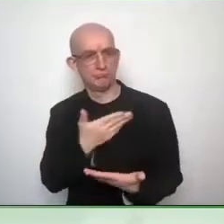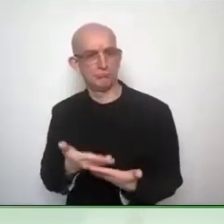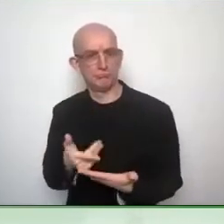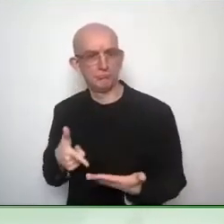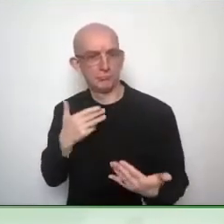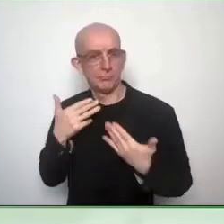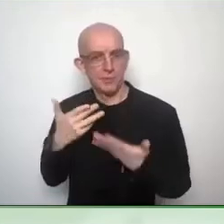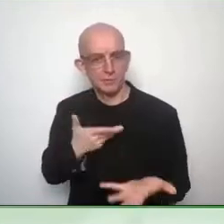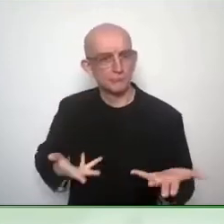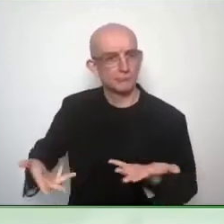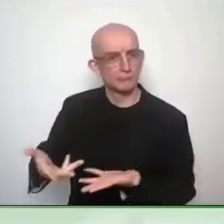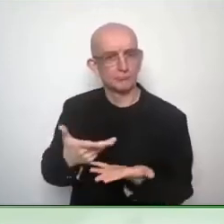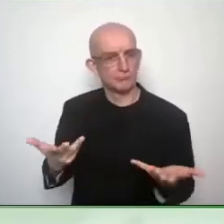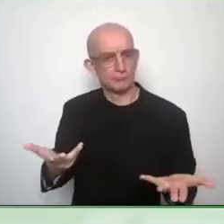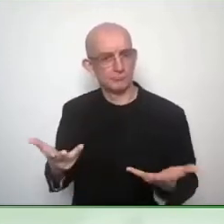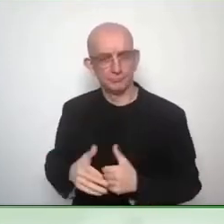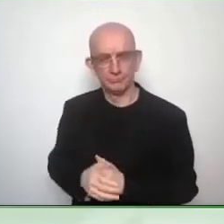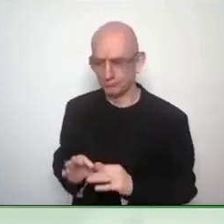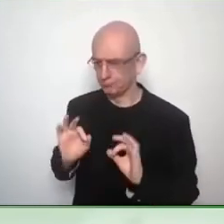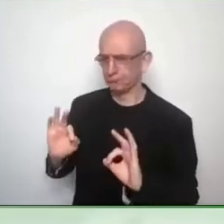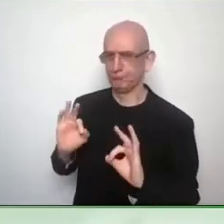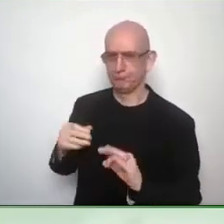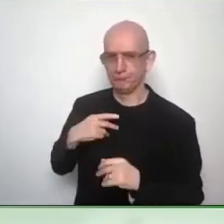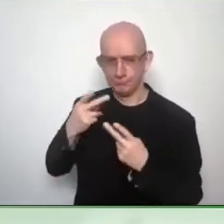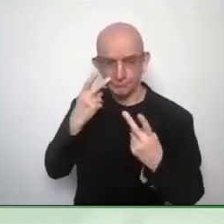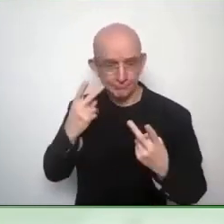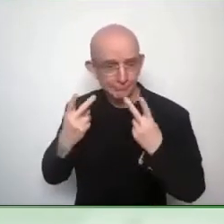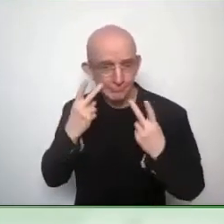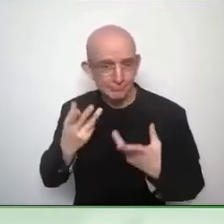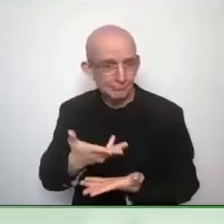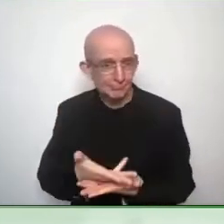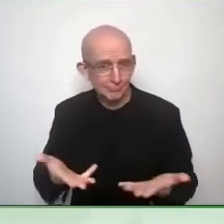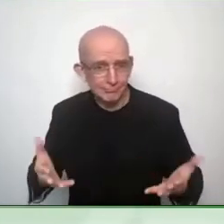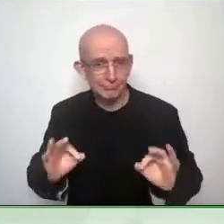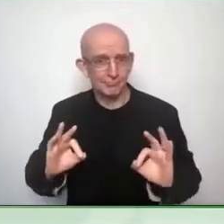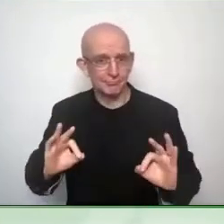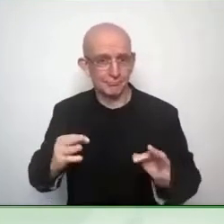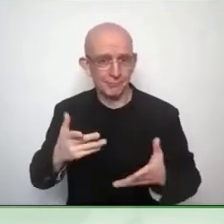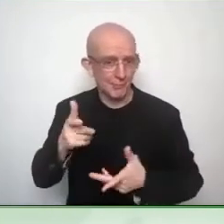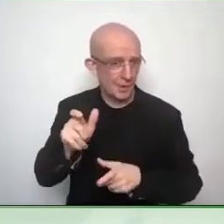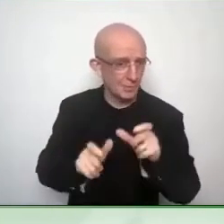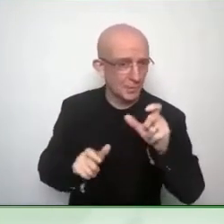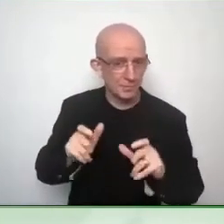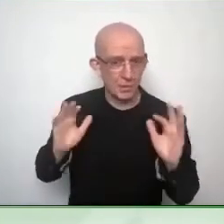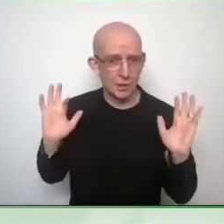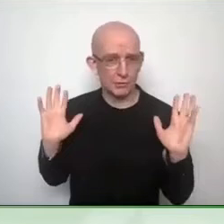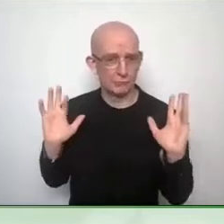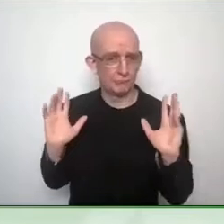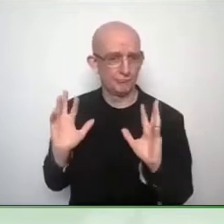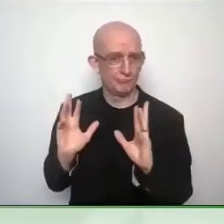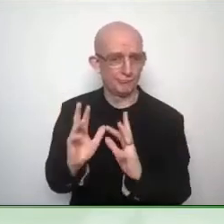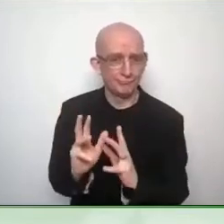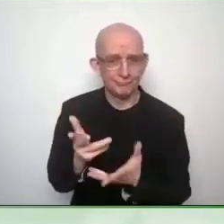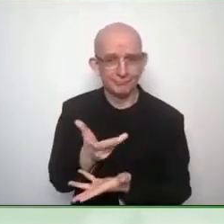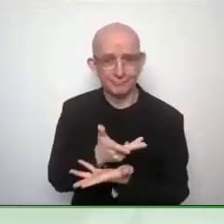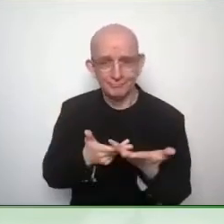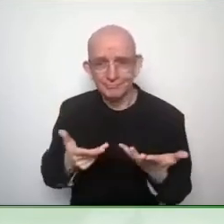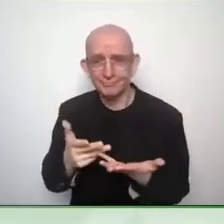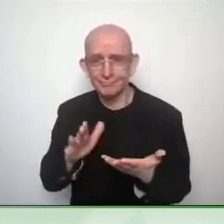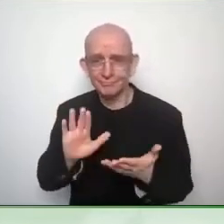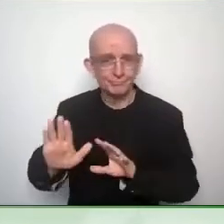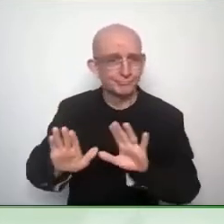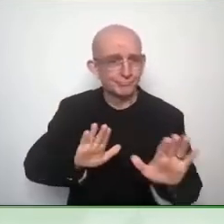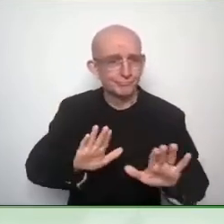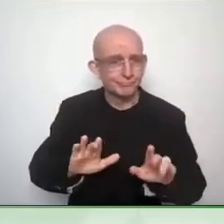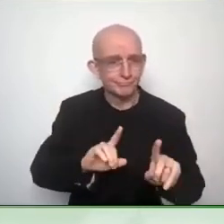Again, it confirms how accessibility and assistive technology are closely related fields. And it's also very good to see how